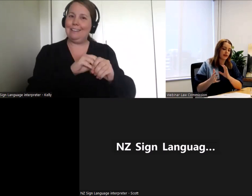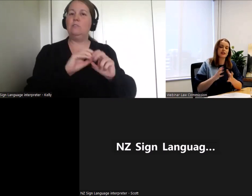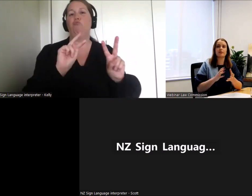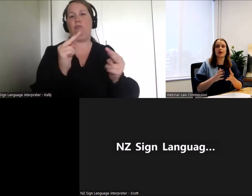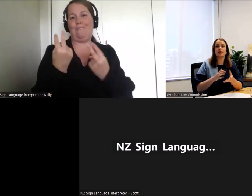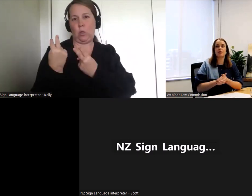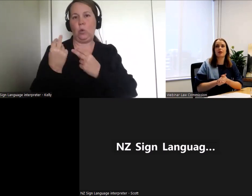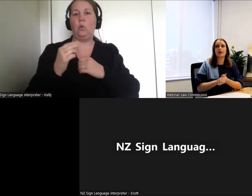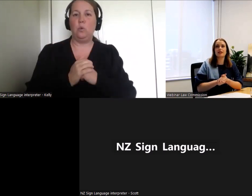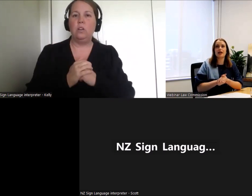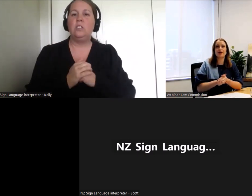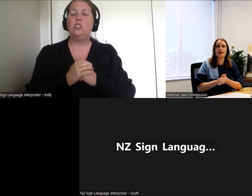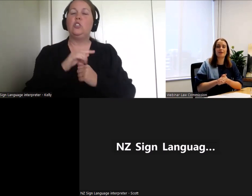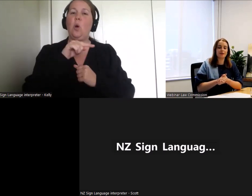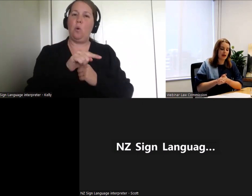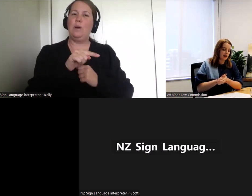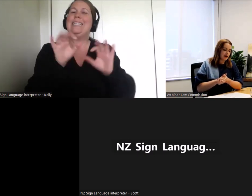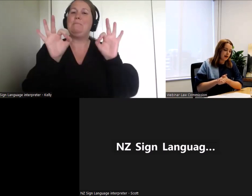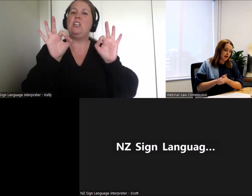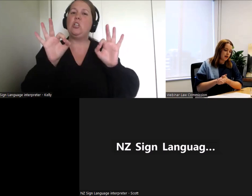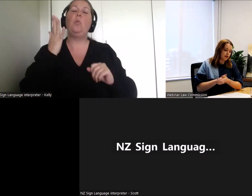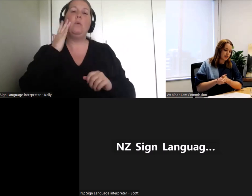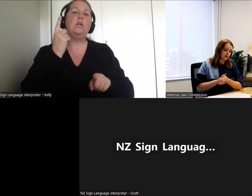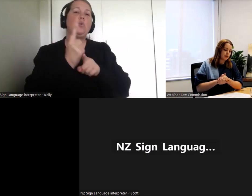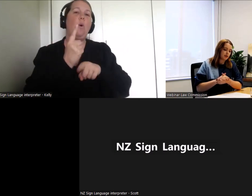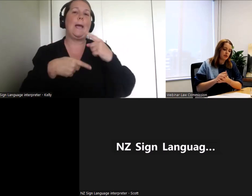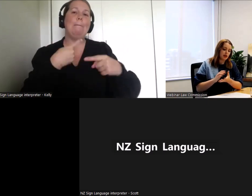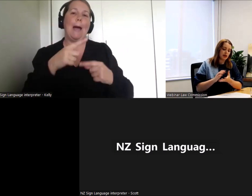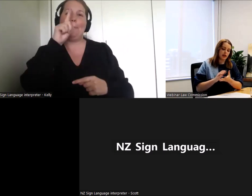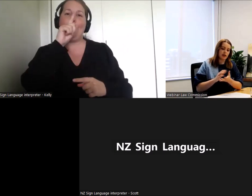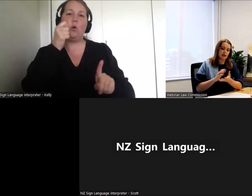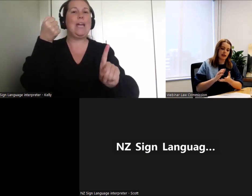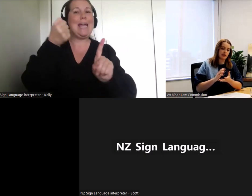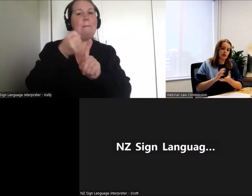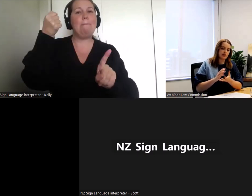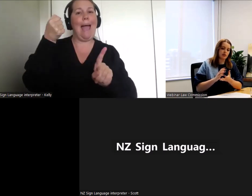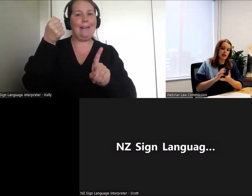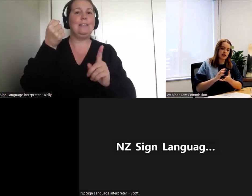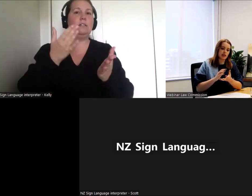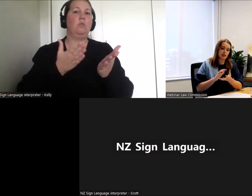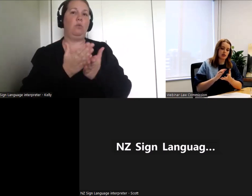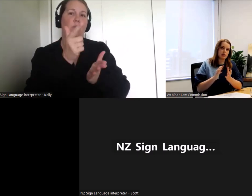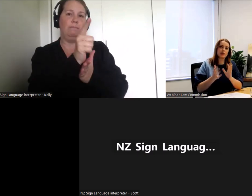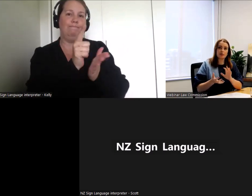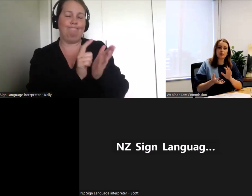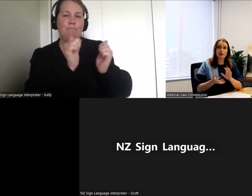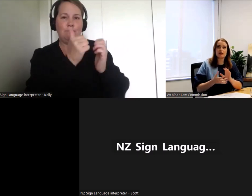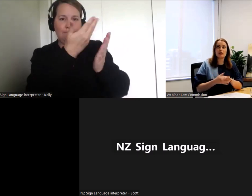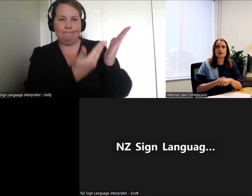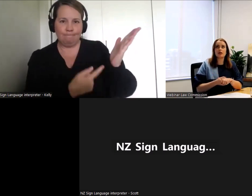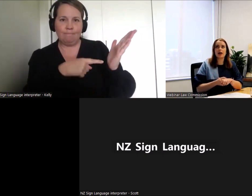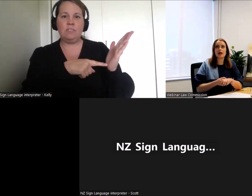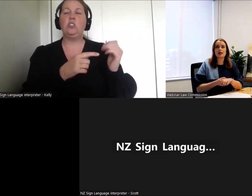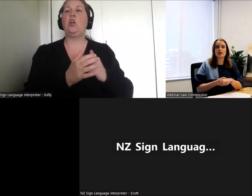are affected by the law in this area. For example language relating to disabled persons and